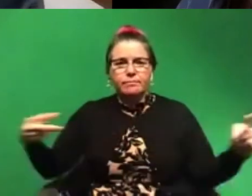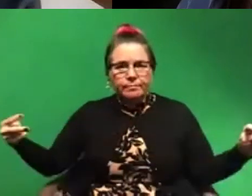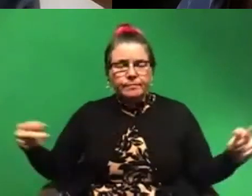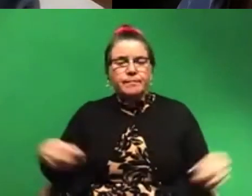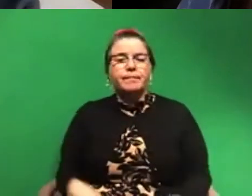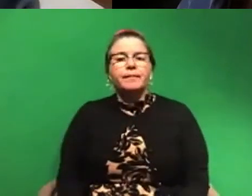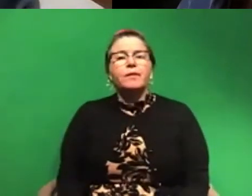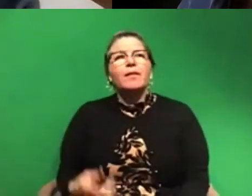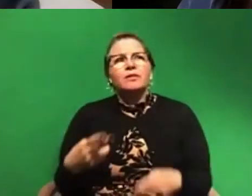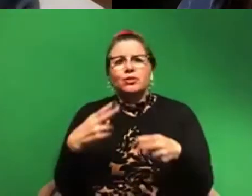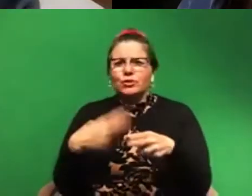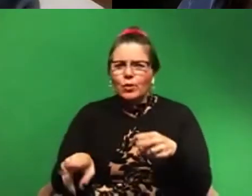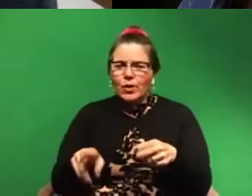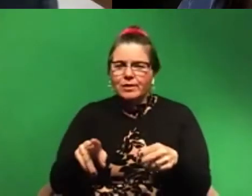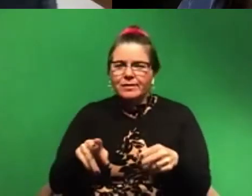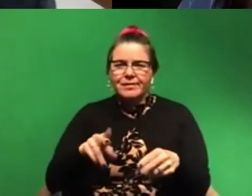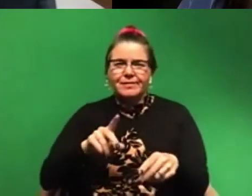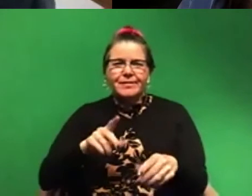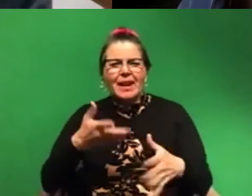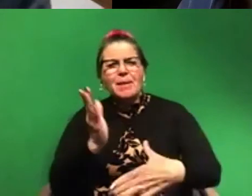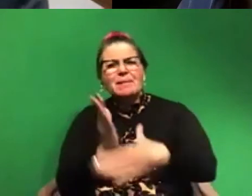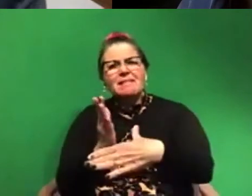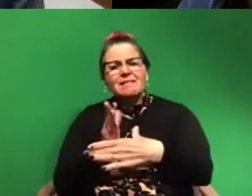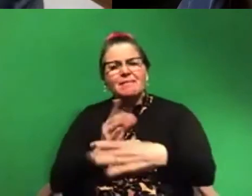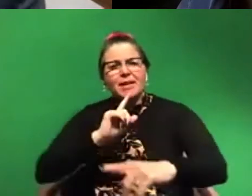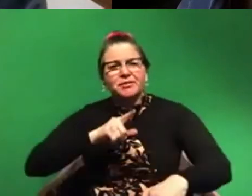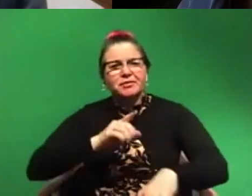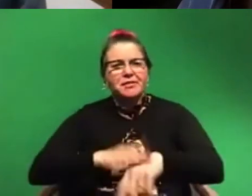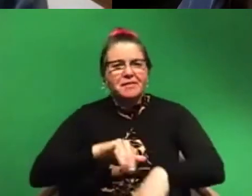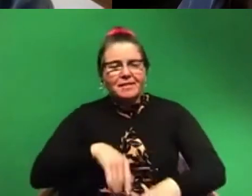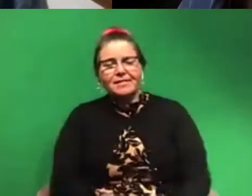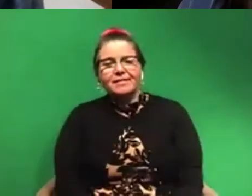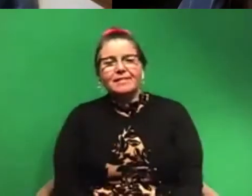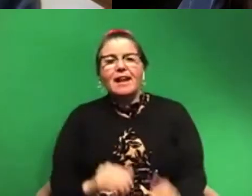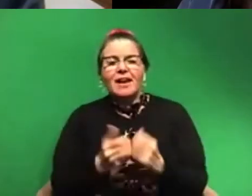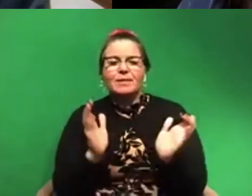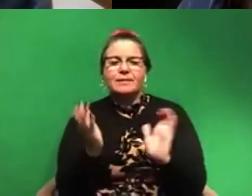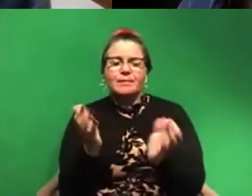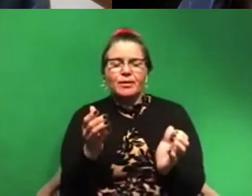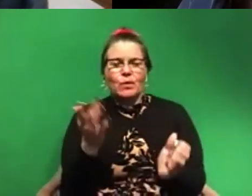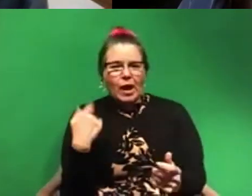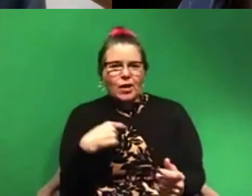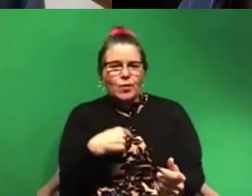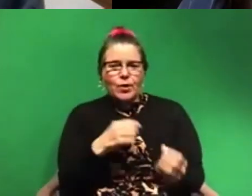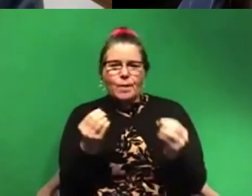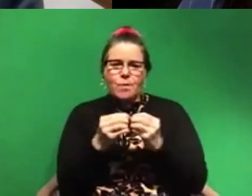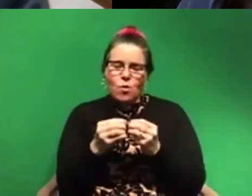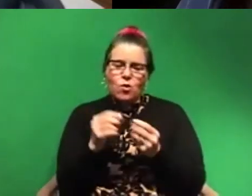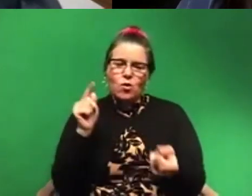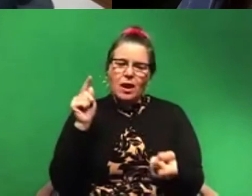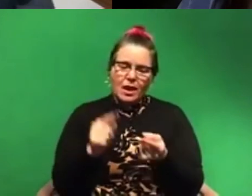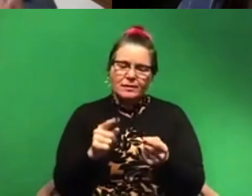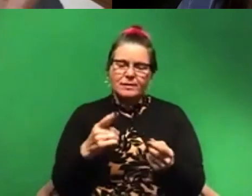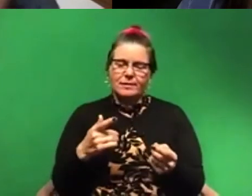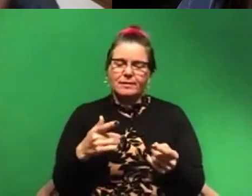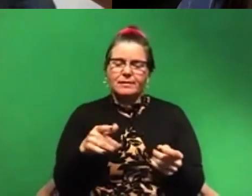but I won't say long, but kind of medium length answer on how similar we are or why we are more or less similar to some organisms. It depends on when